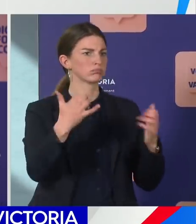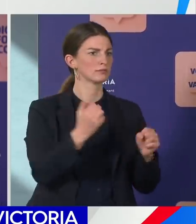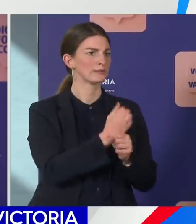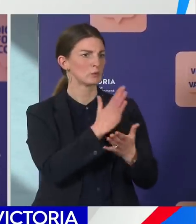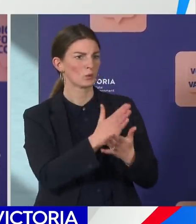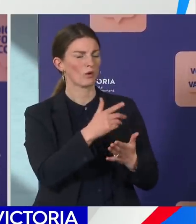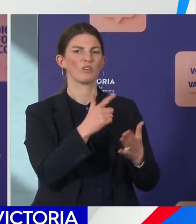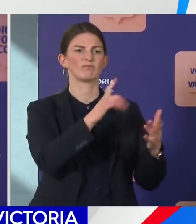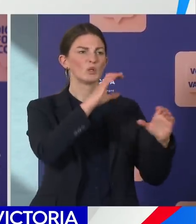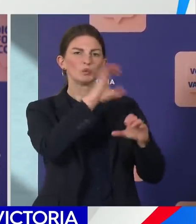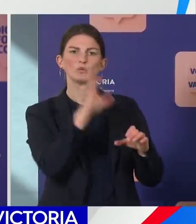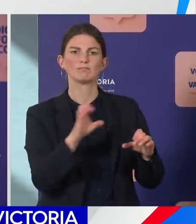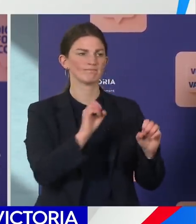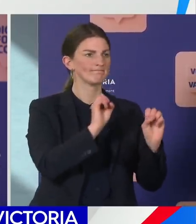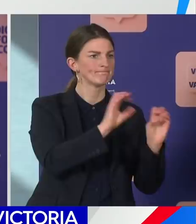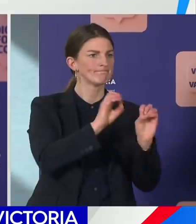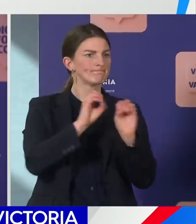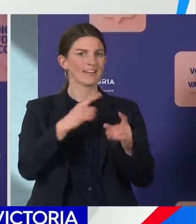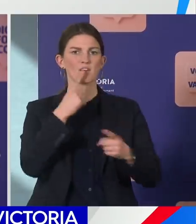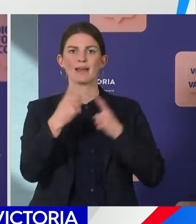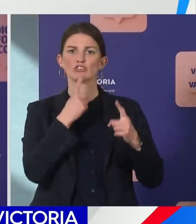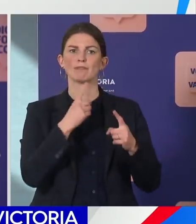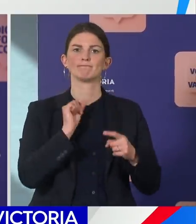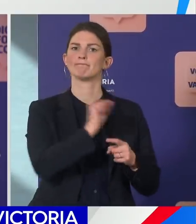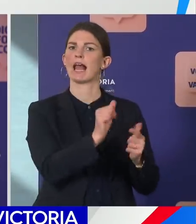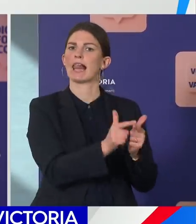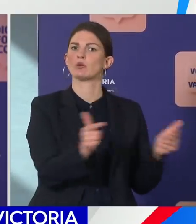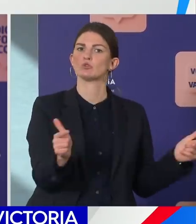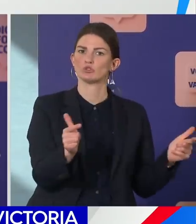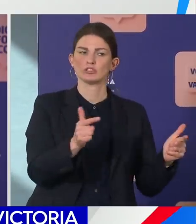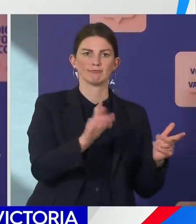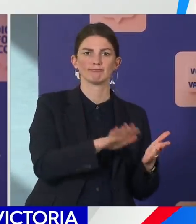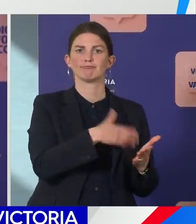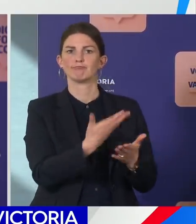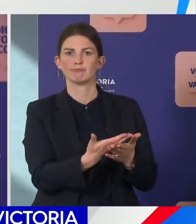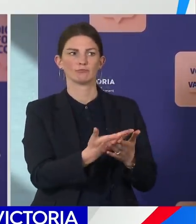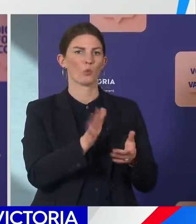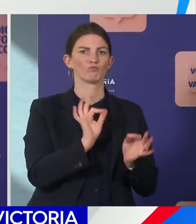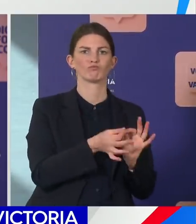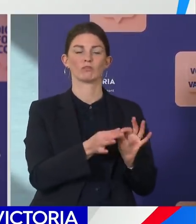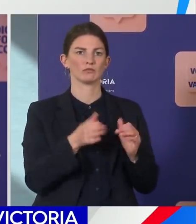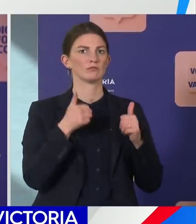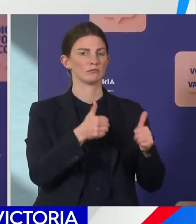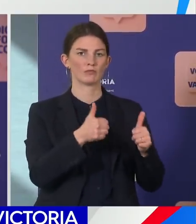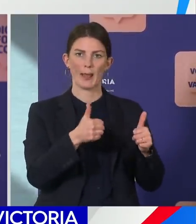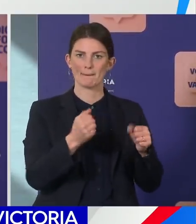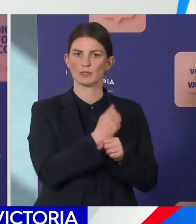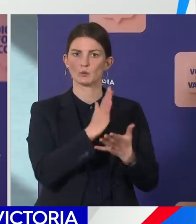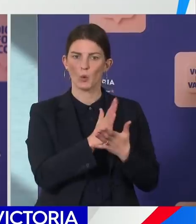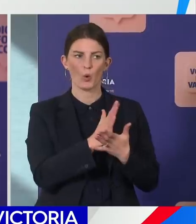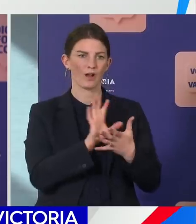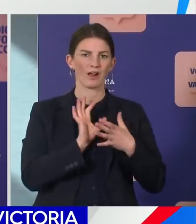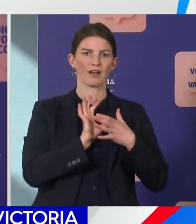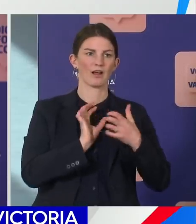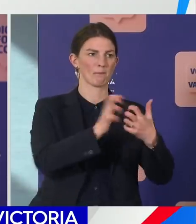messaging services, all of those groups are doing an outstanding job in connecting with and supporting